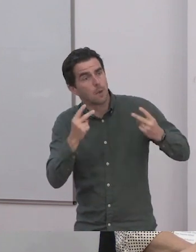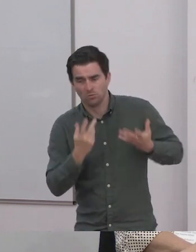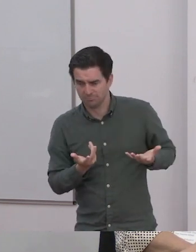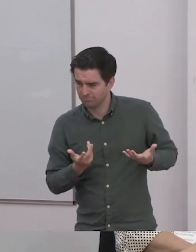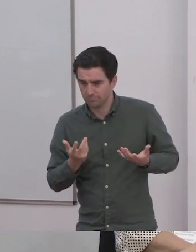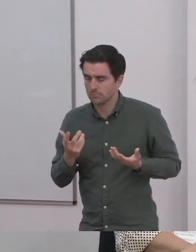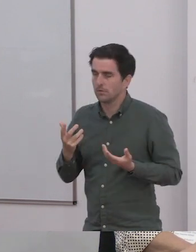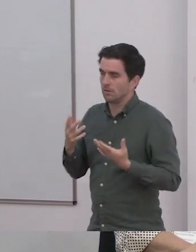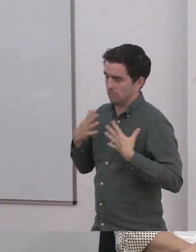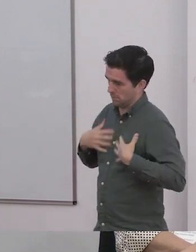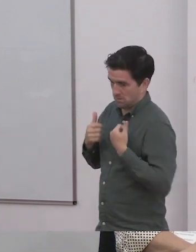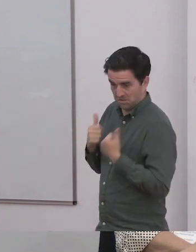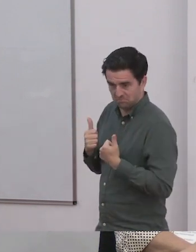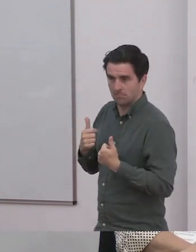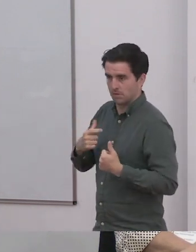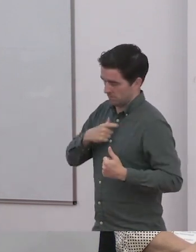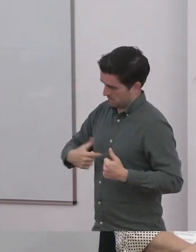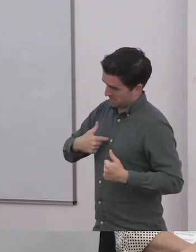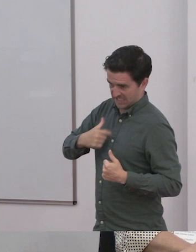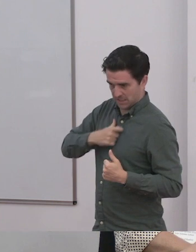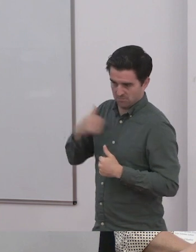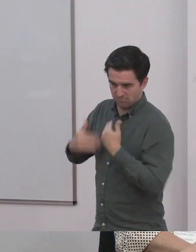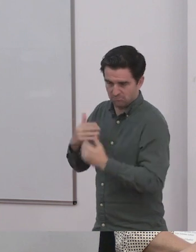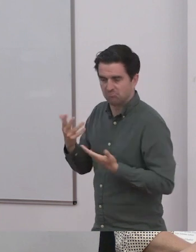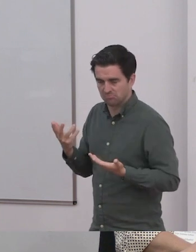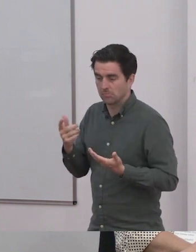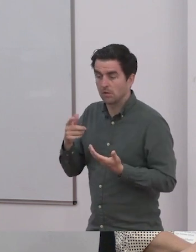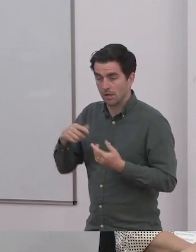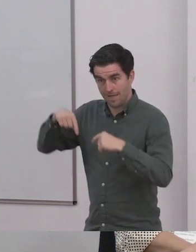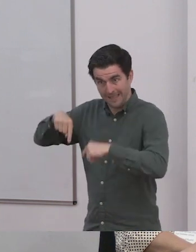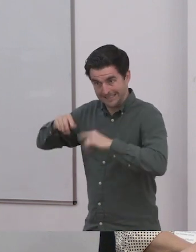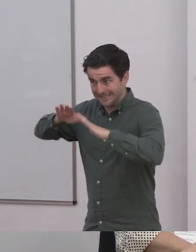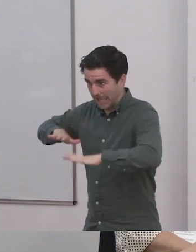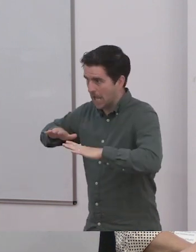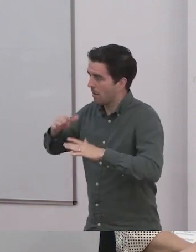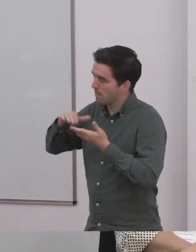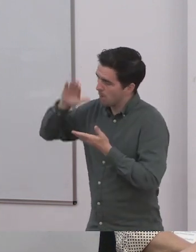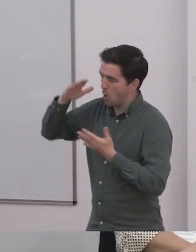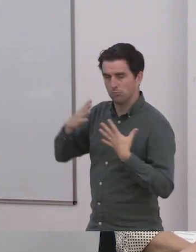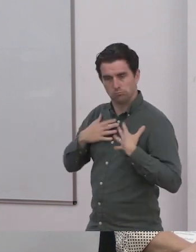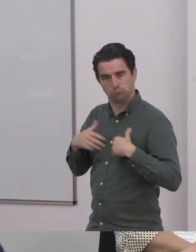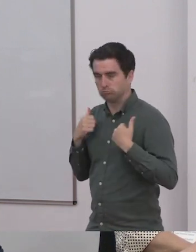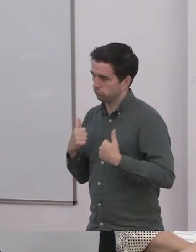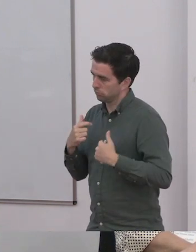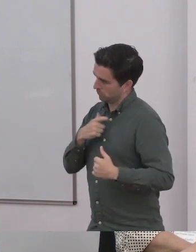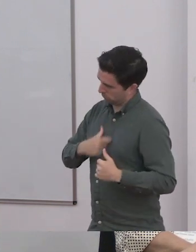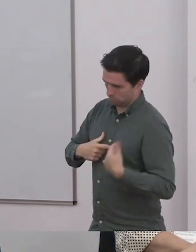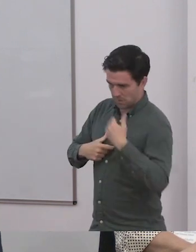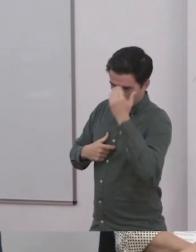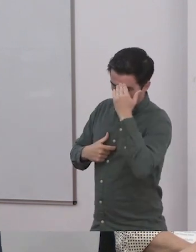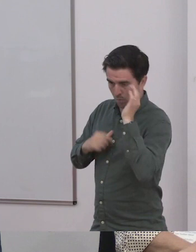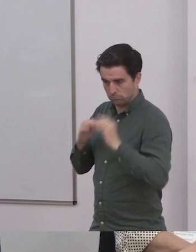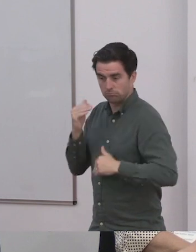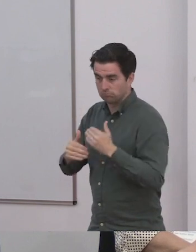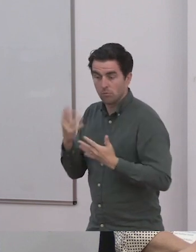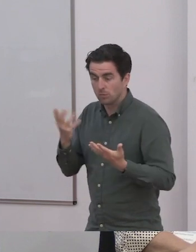like living life. Yeah. We've had to translate it for the authorities. See, I realise we're privileged.